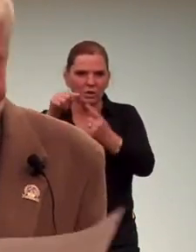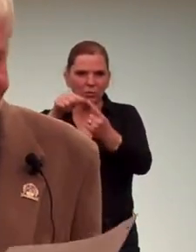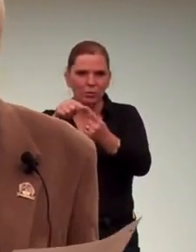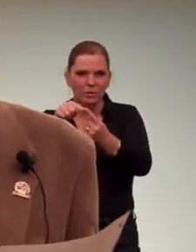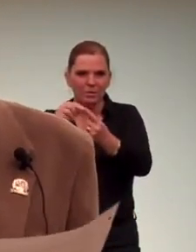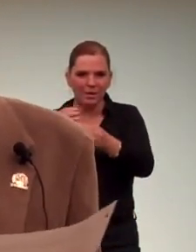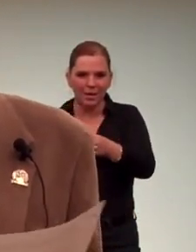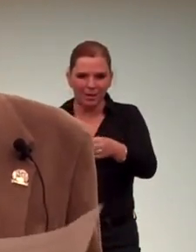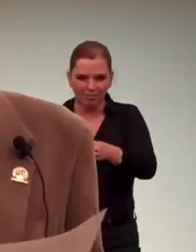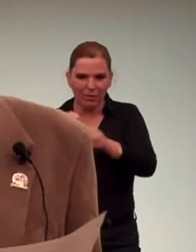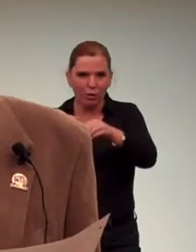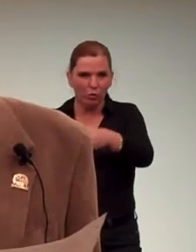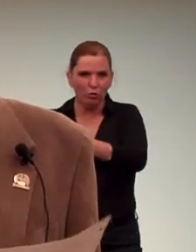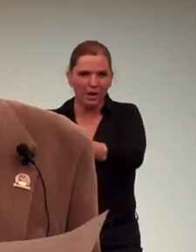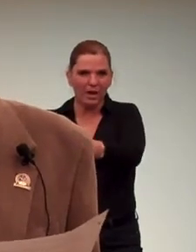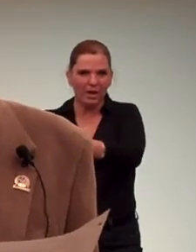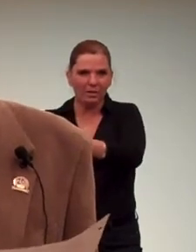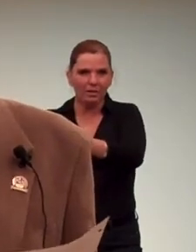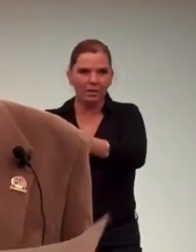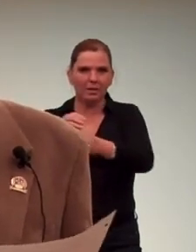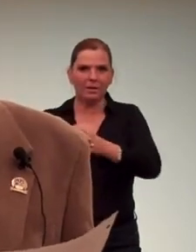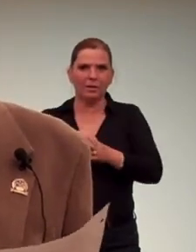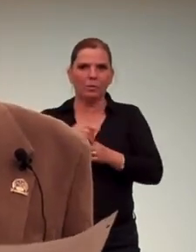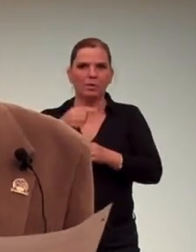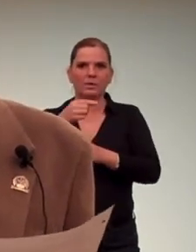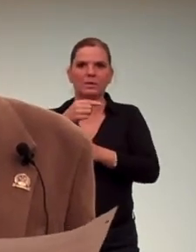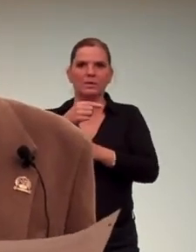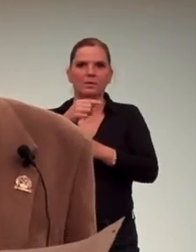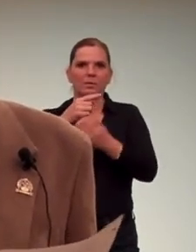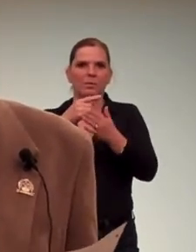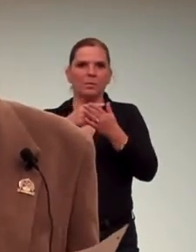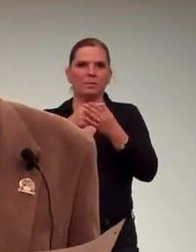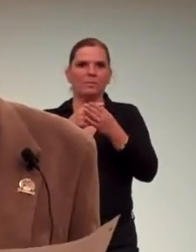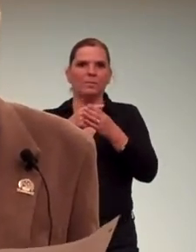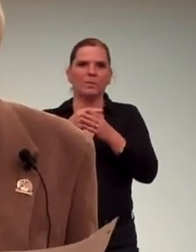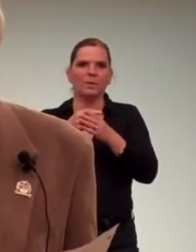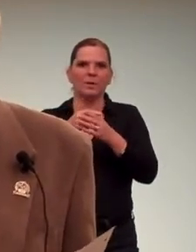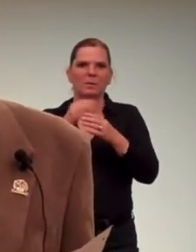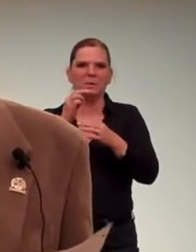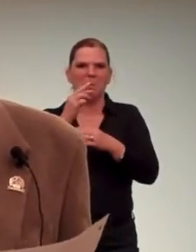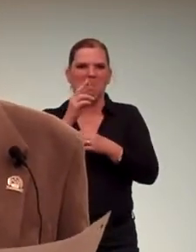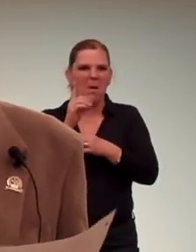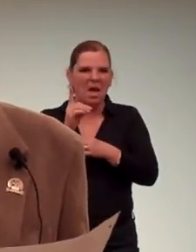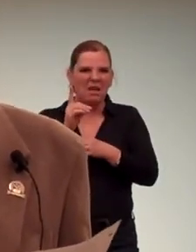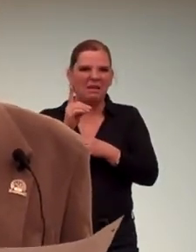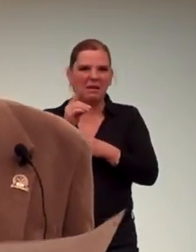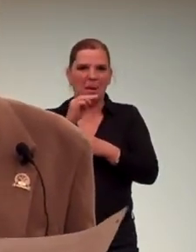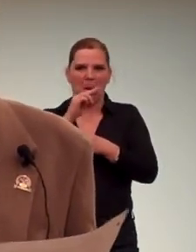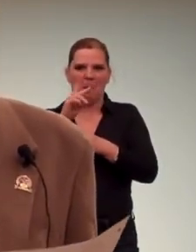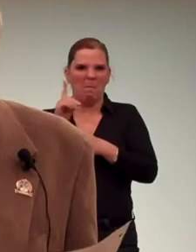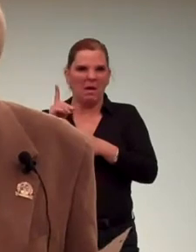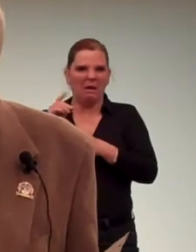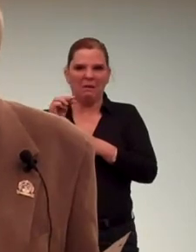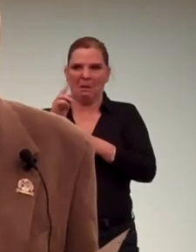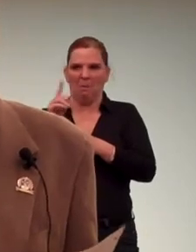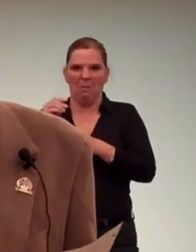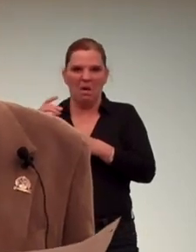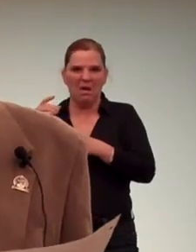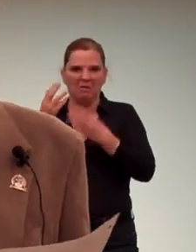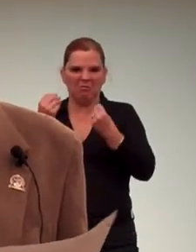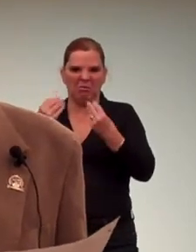the creek, was a quagmire in wet weather. Mud, mud, mud,